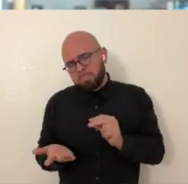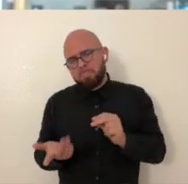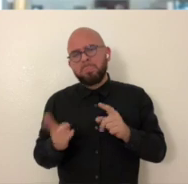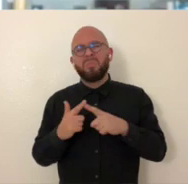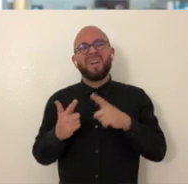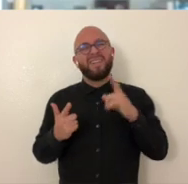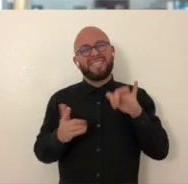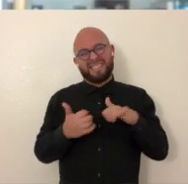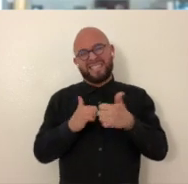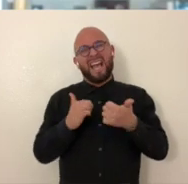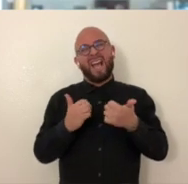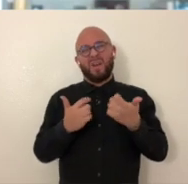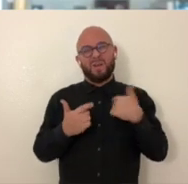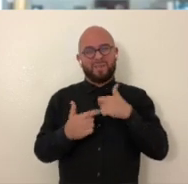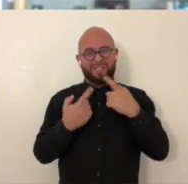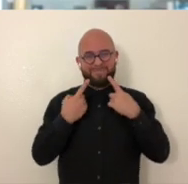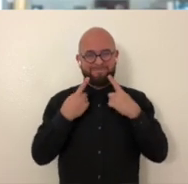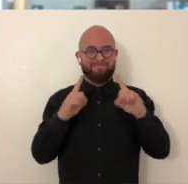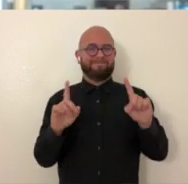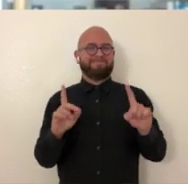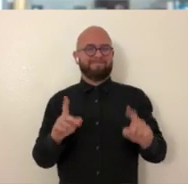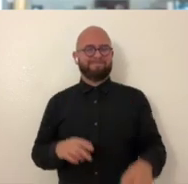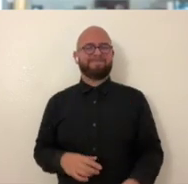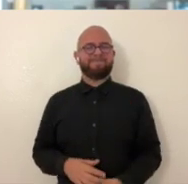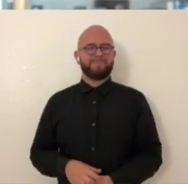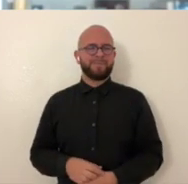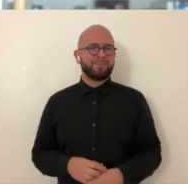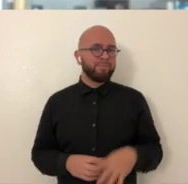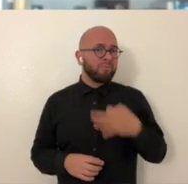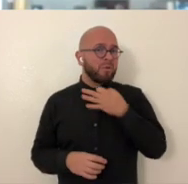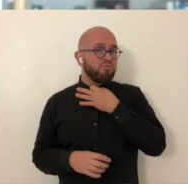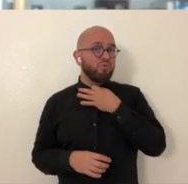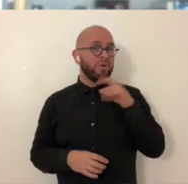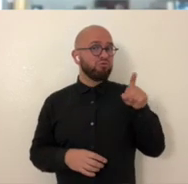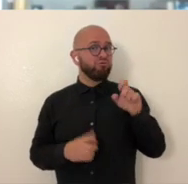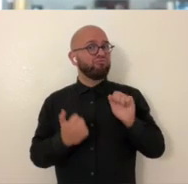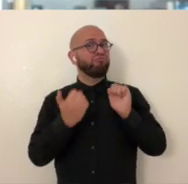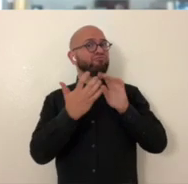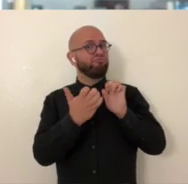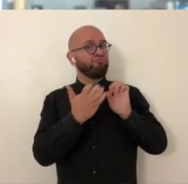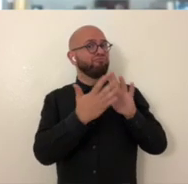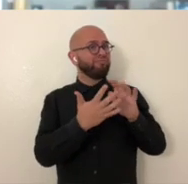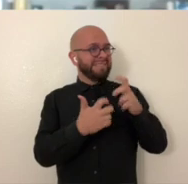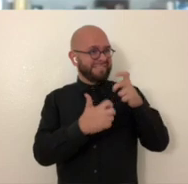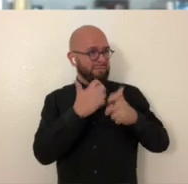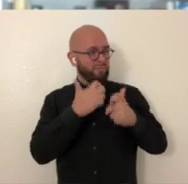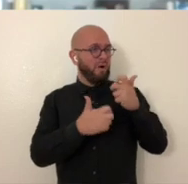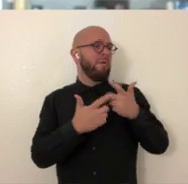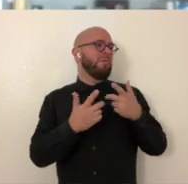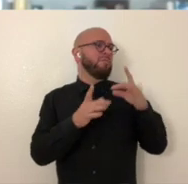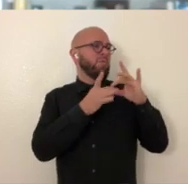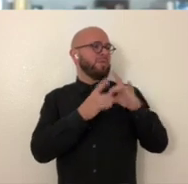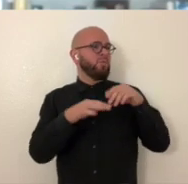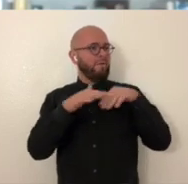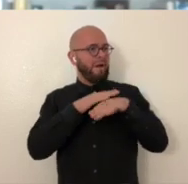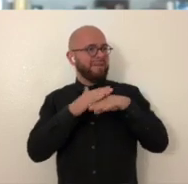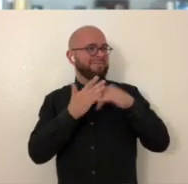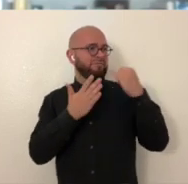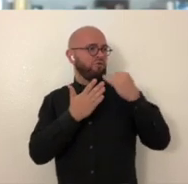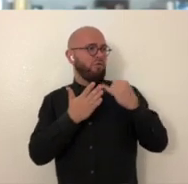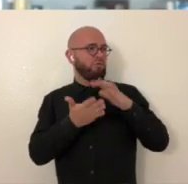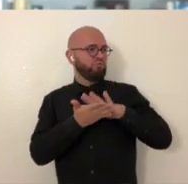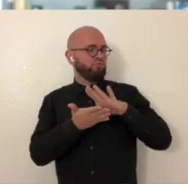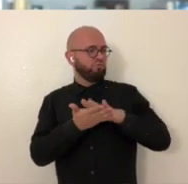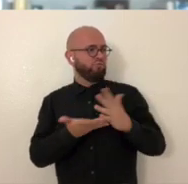But sometimes that is how anything gets done. Was that something that you've run into a lot of problems